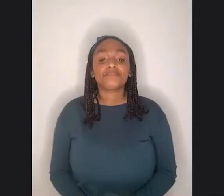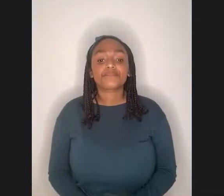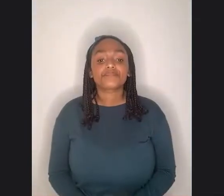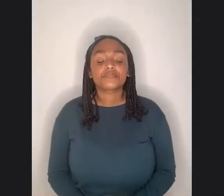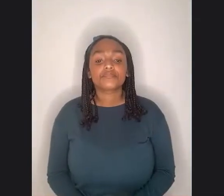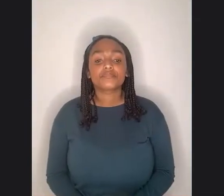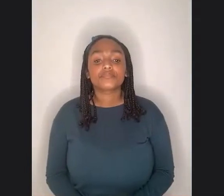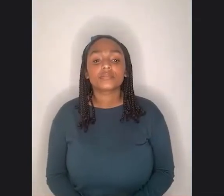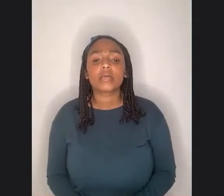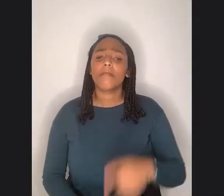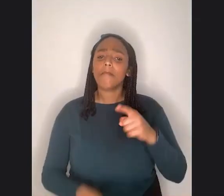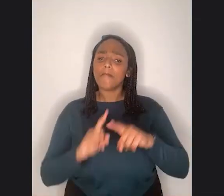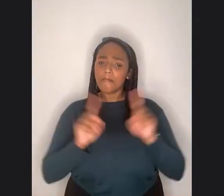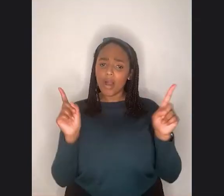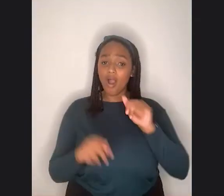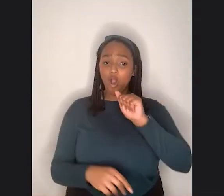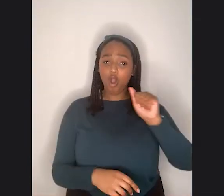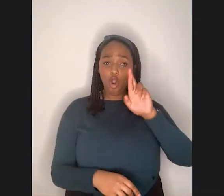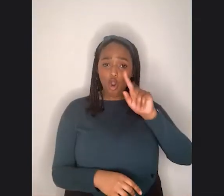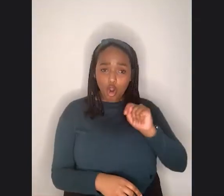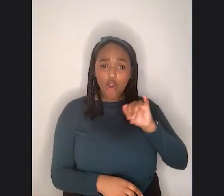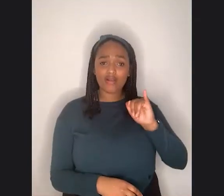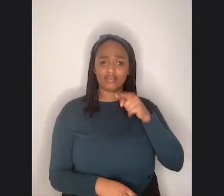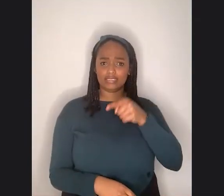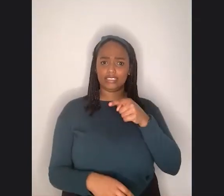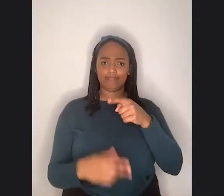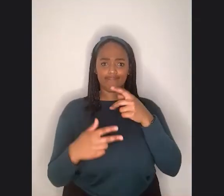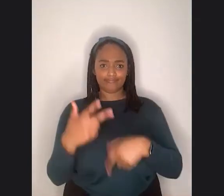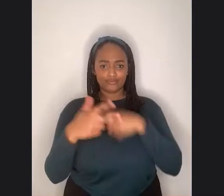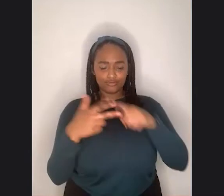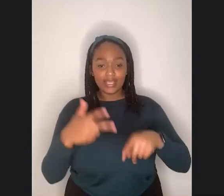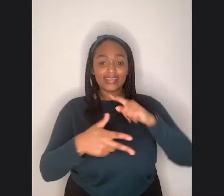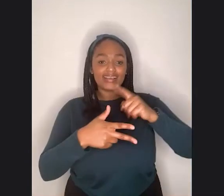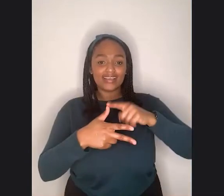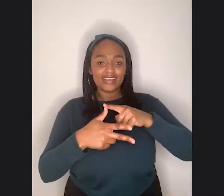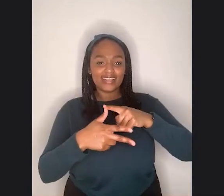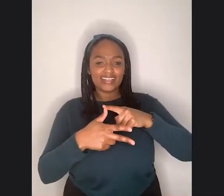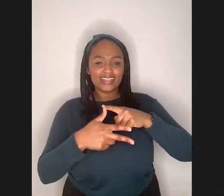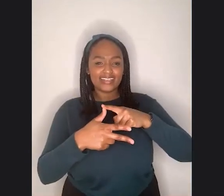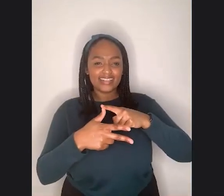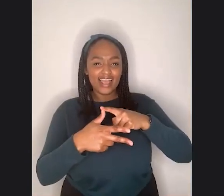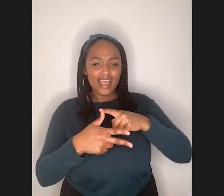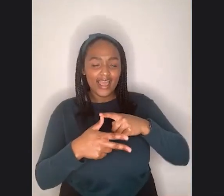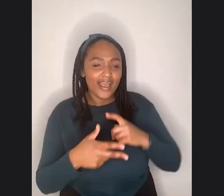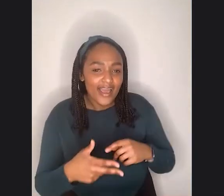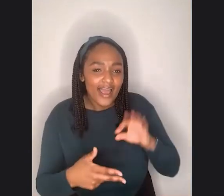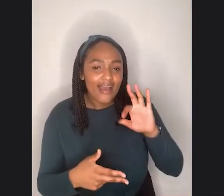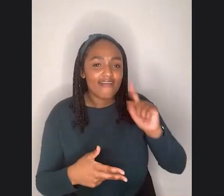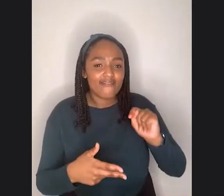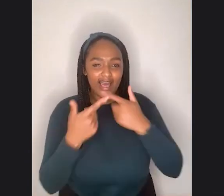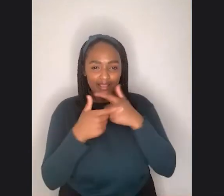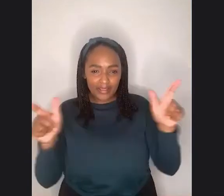is like the trifecta for this month because it's fat liberation month. It's Asian American and Pacific Islander heritage month, which of course you are not amazing